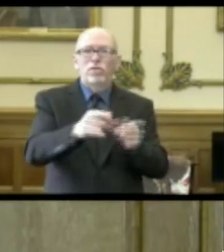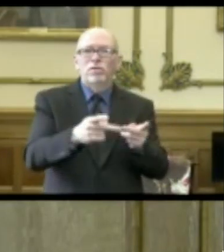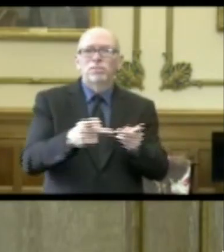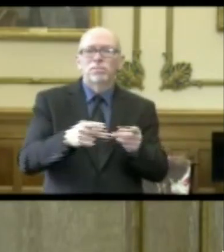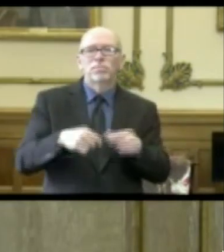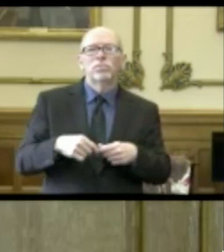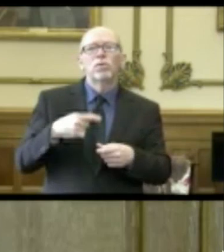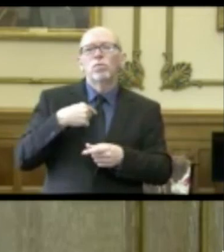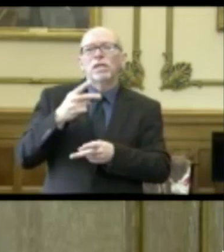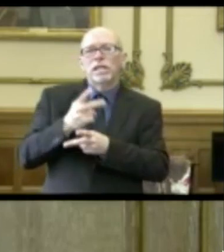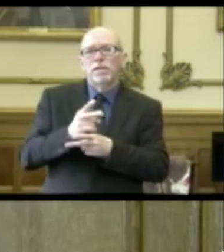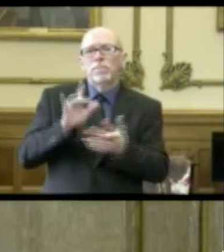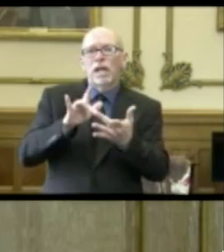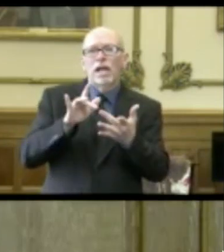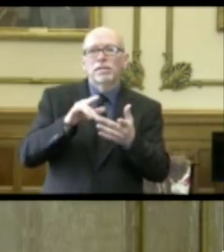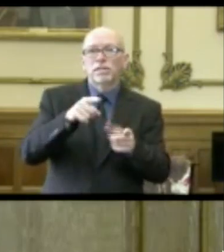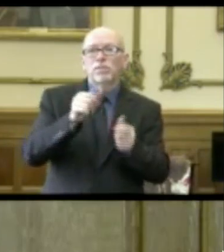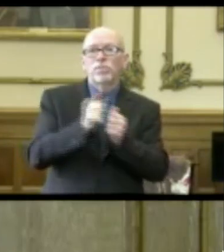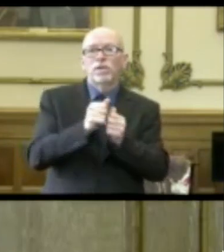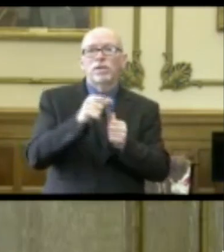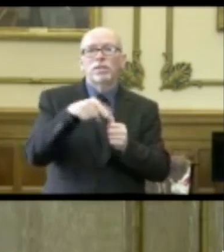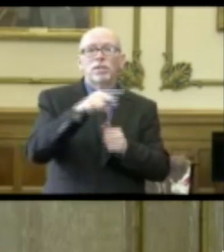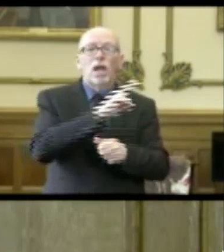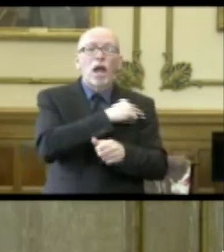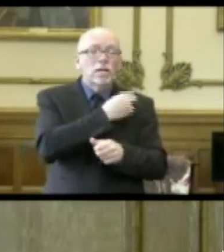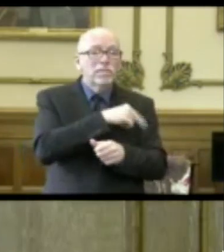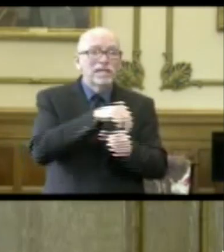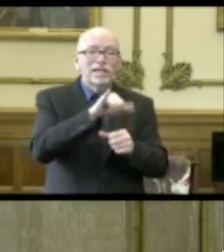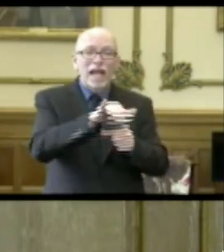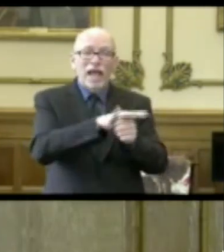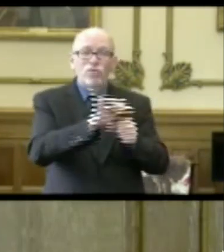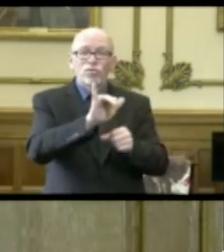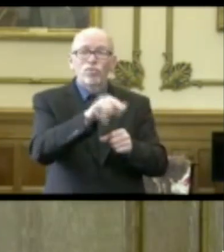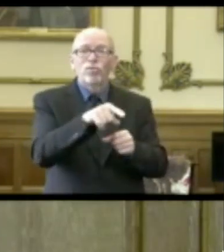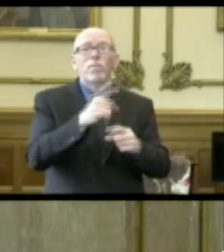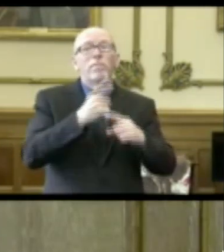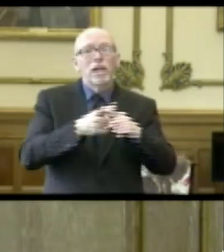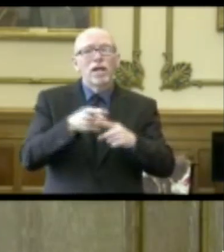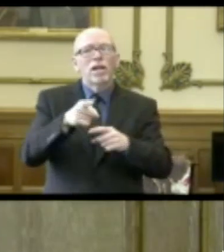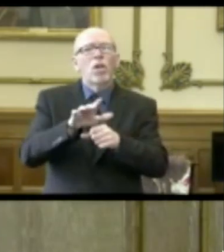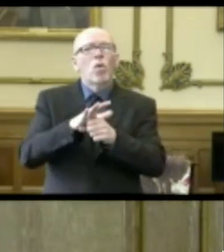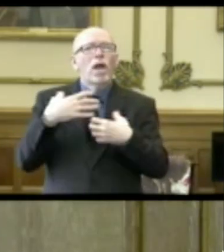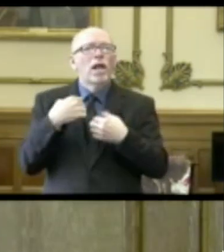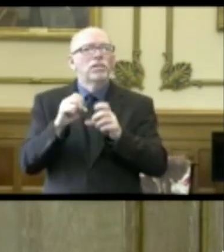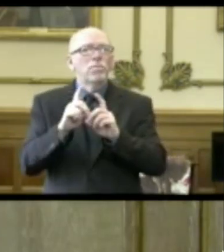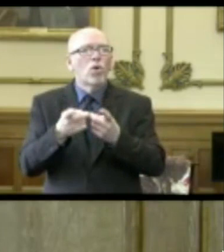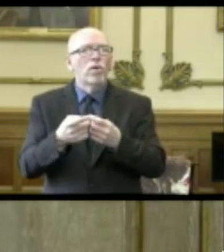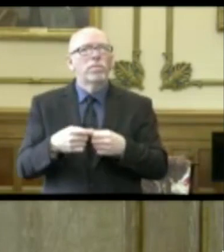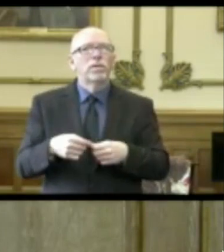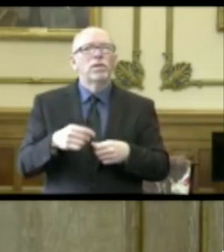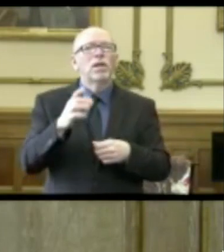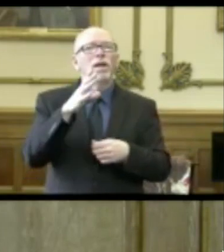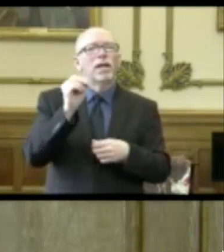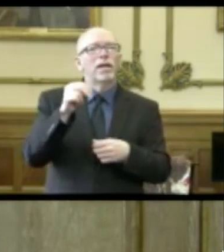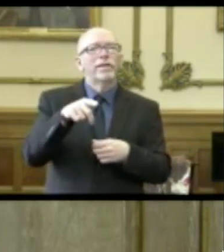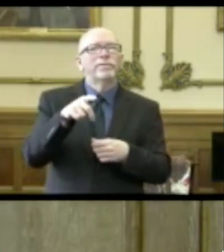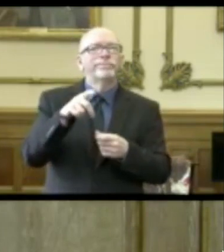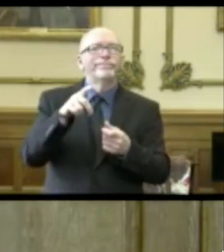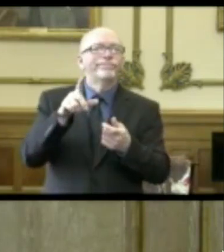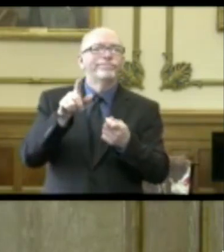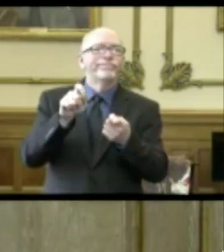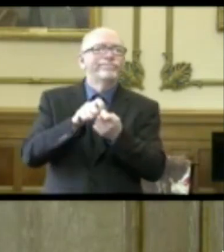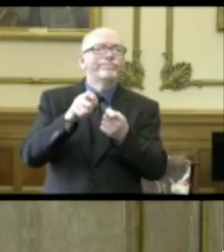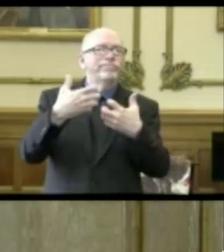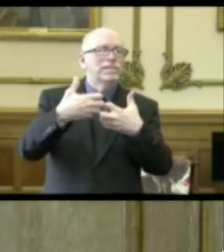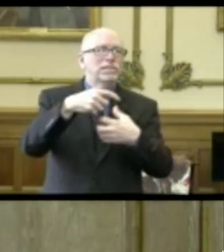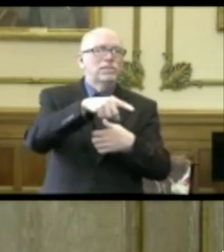We're keeping in contact not only with hospitals in that area, but also with the local health department along with the particular facility